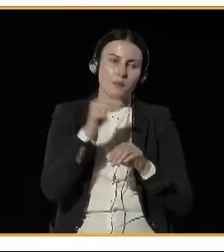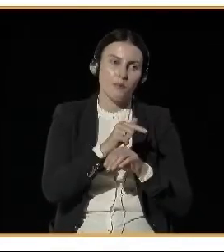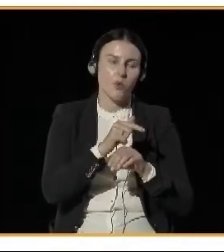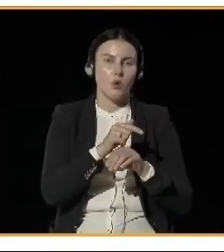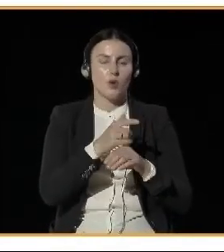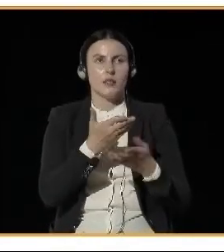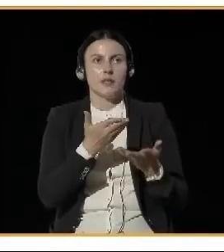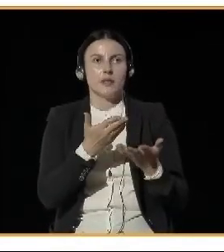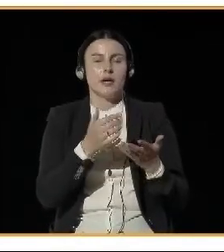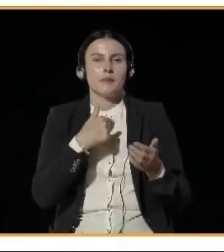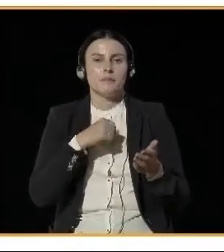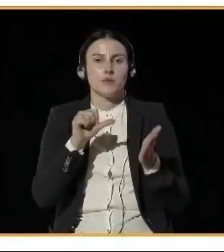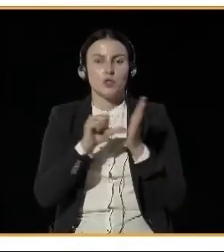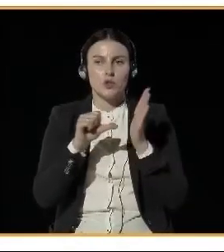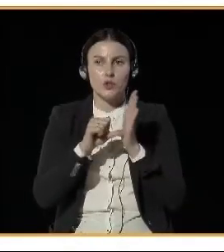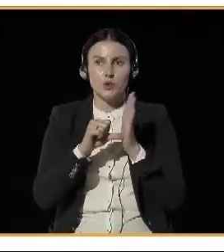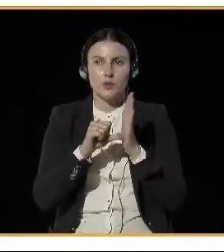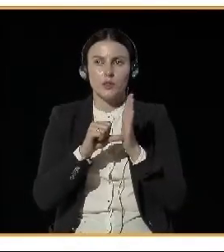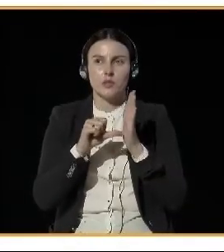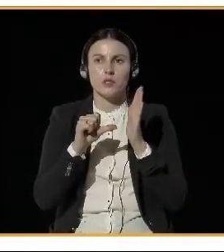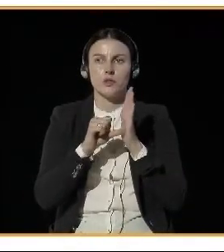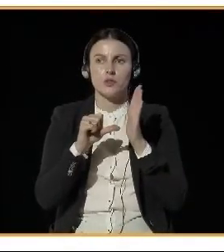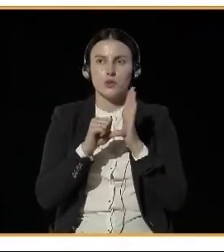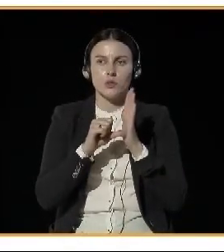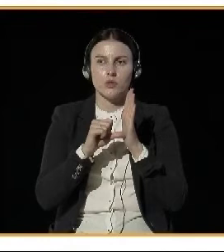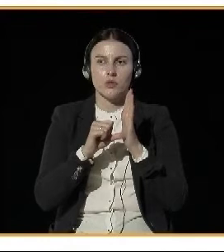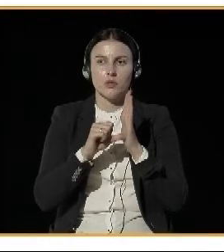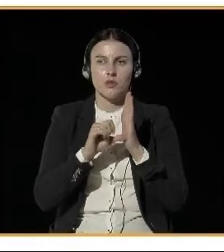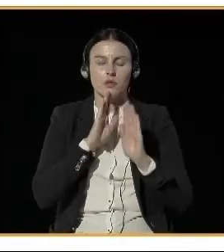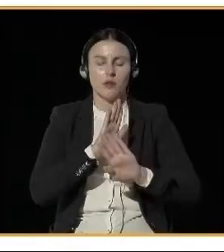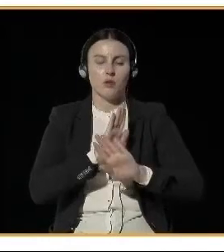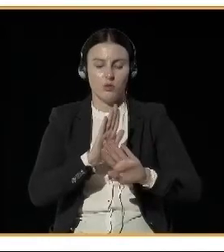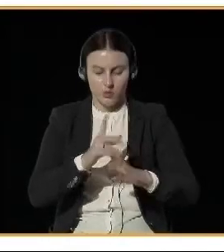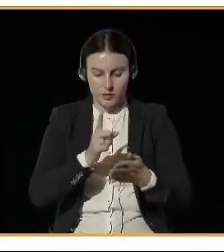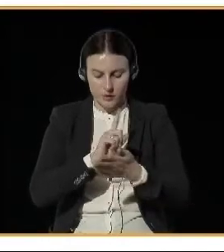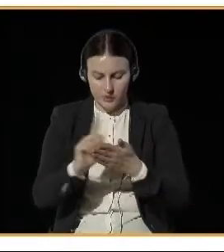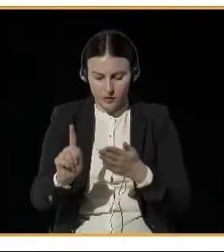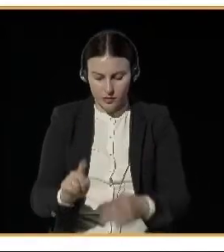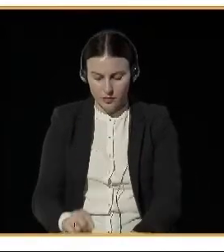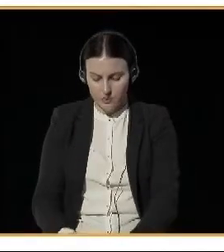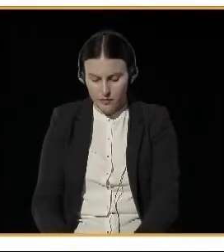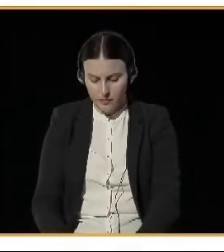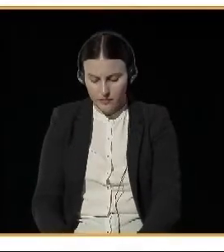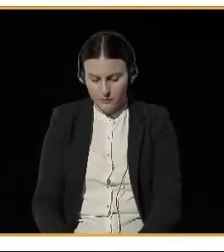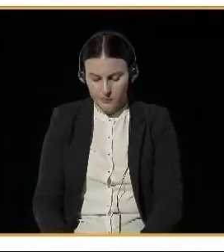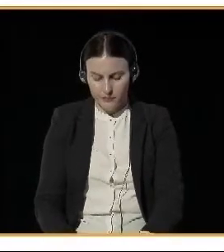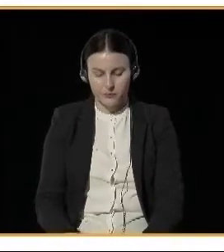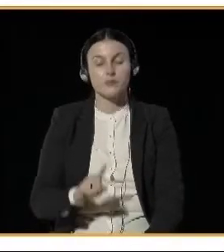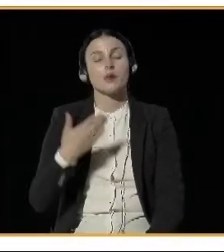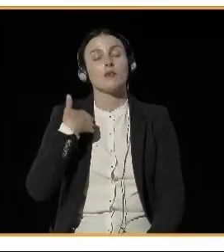also not something I've seen in any other country.